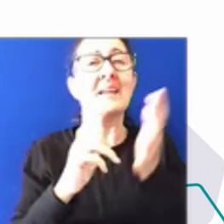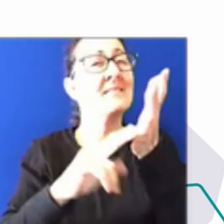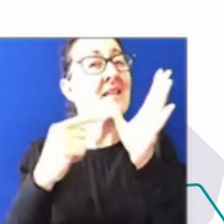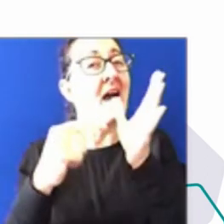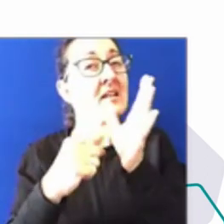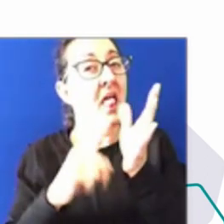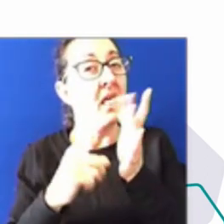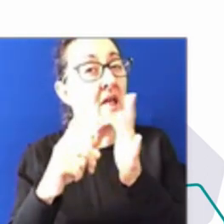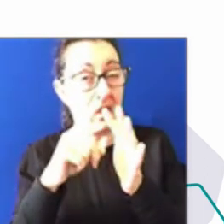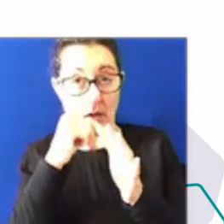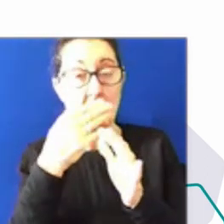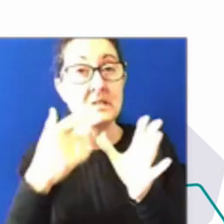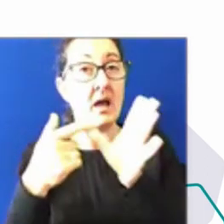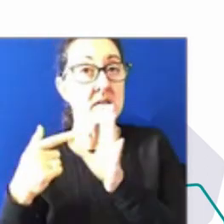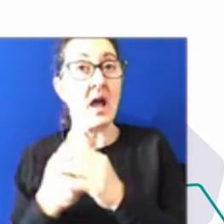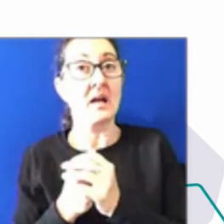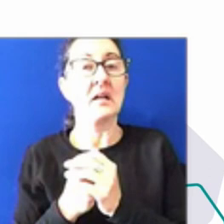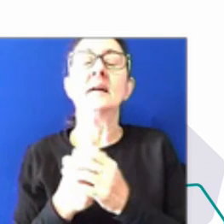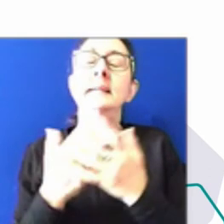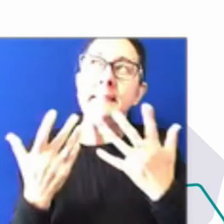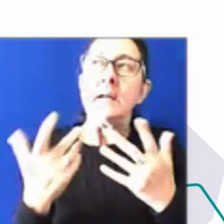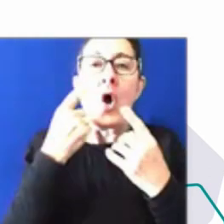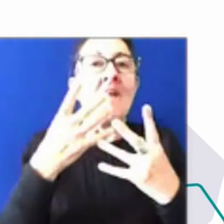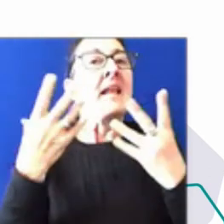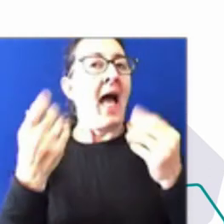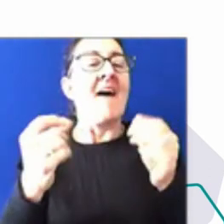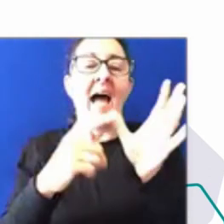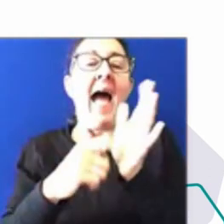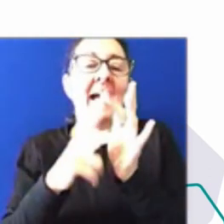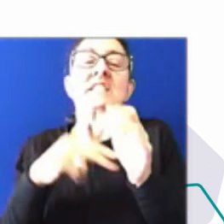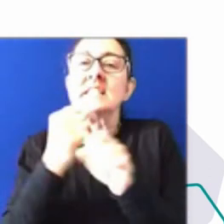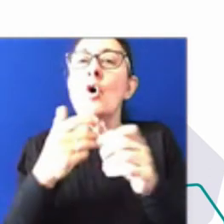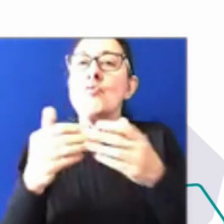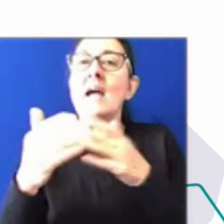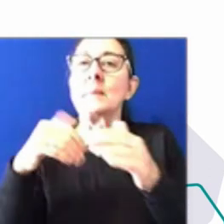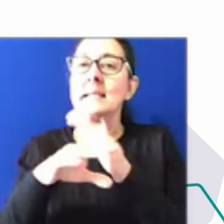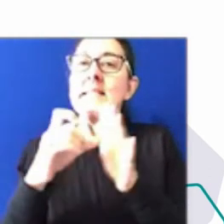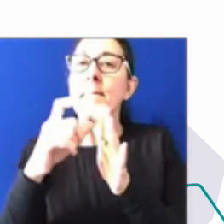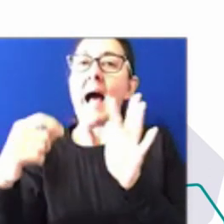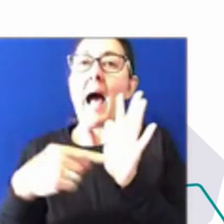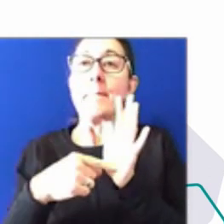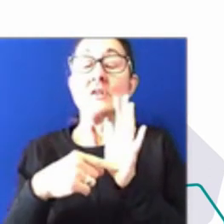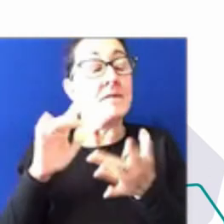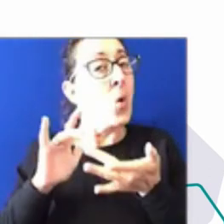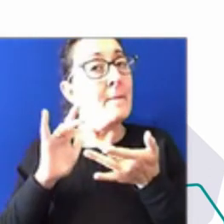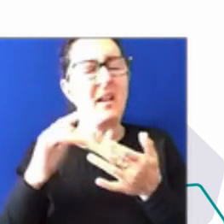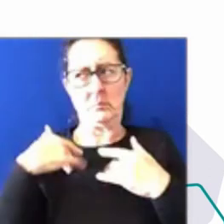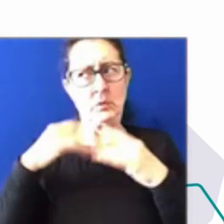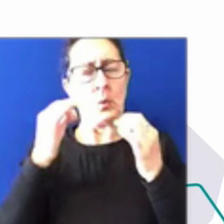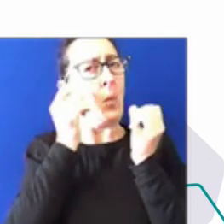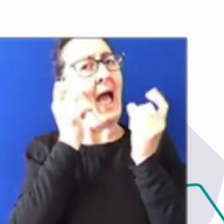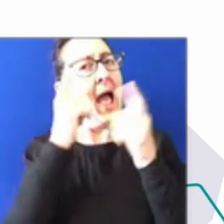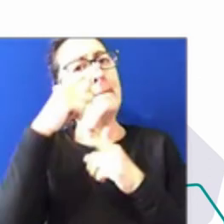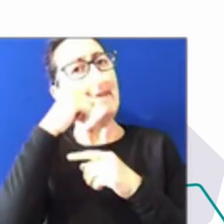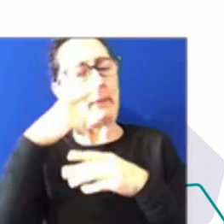There's often acting arrangements in departments that are formal. I'm not aware of people performing higher duties without that being